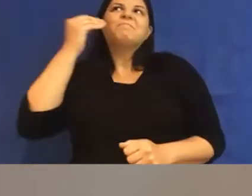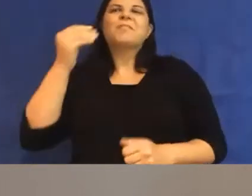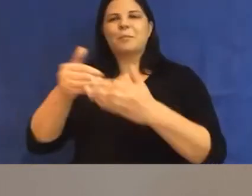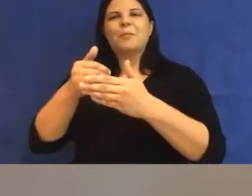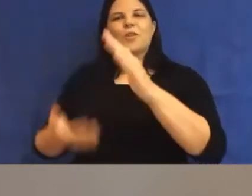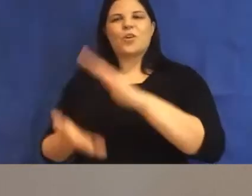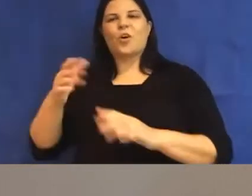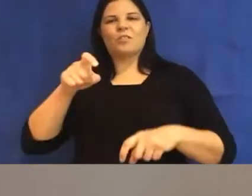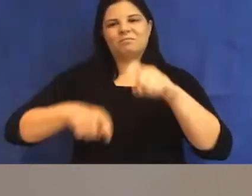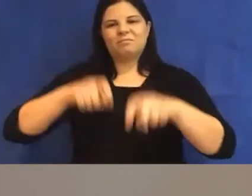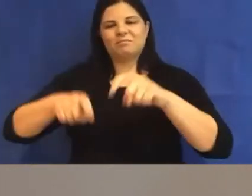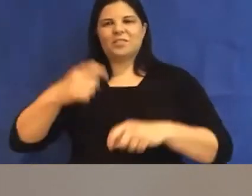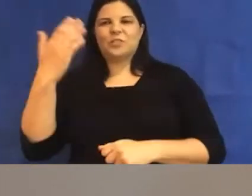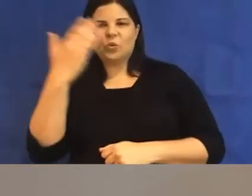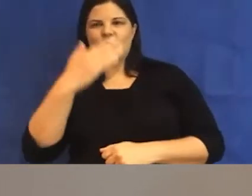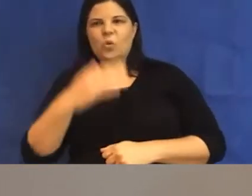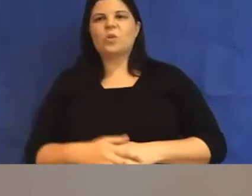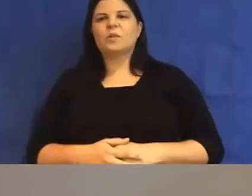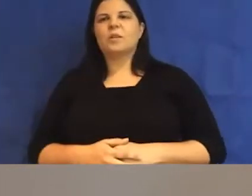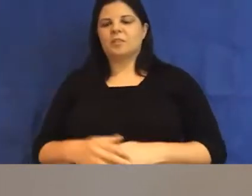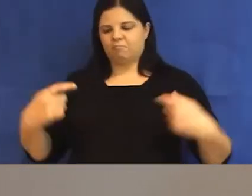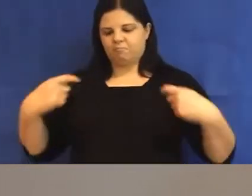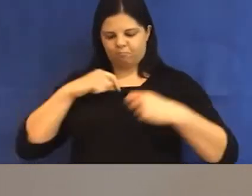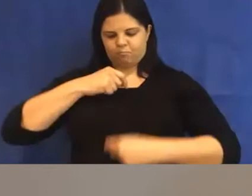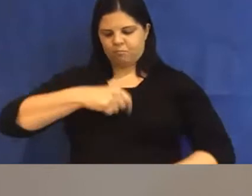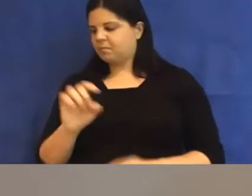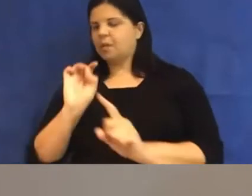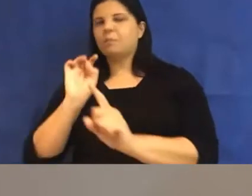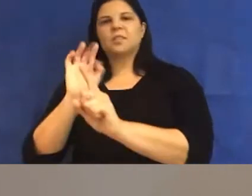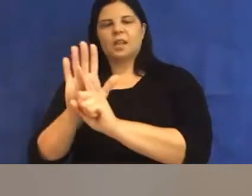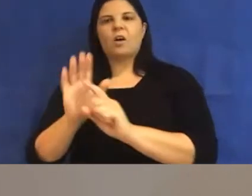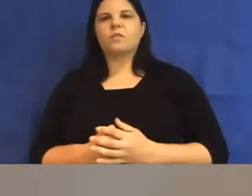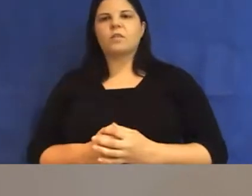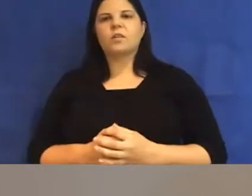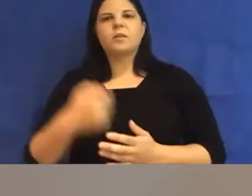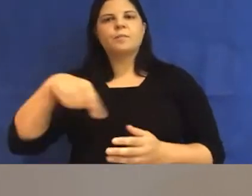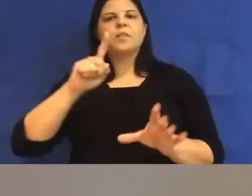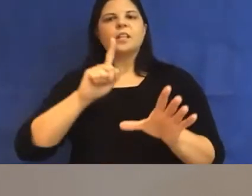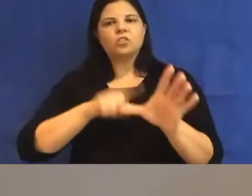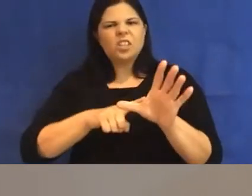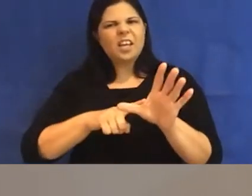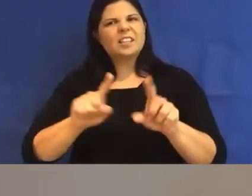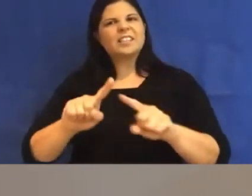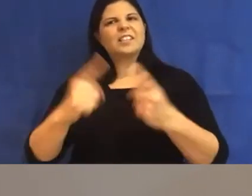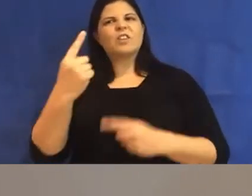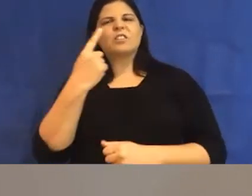In uniforms they button themselves. This year, it is another kind of precarity that has obsessed me.